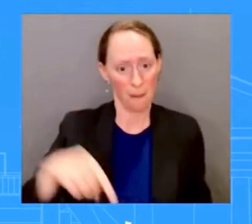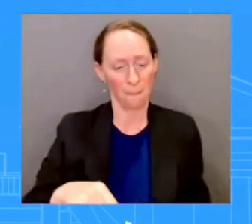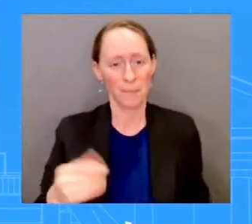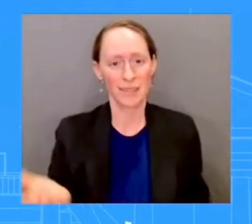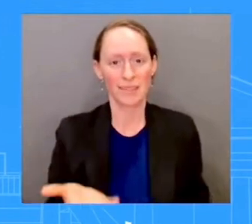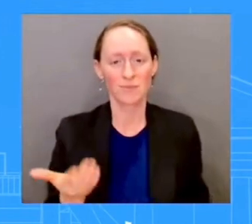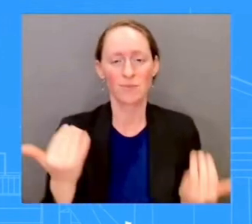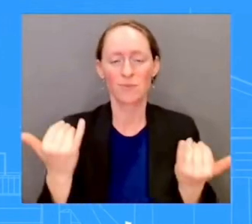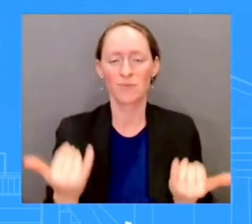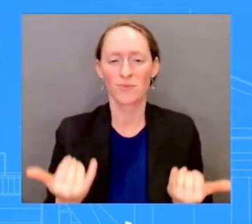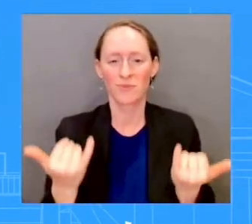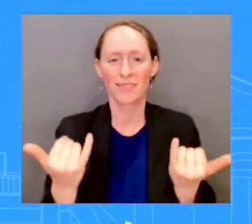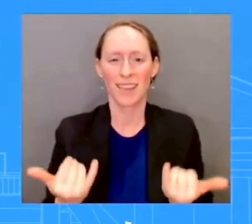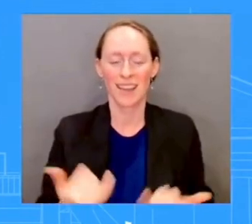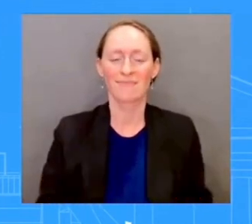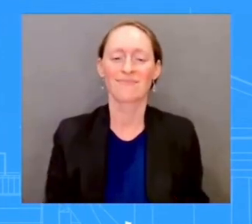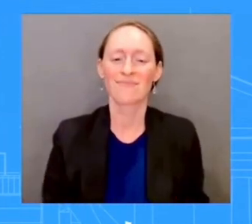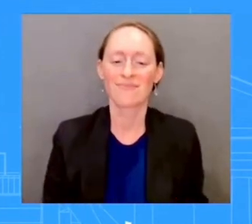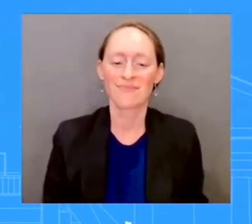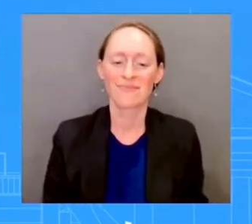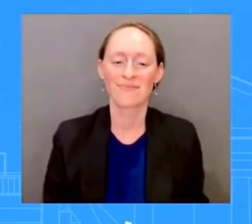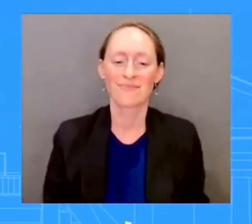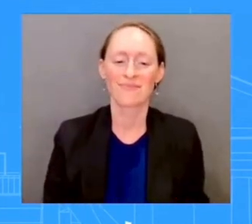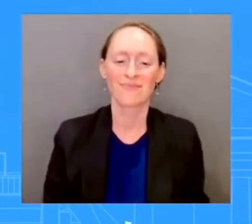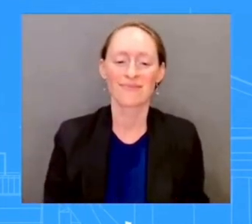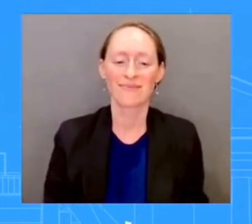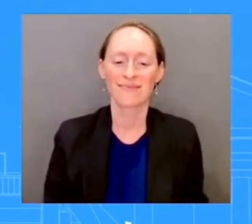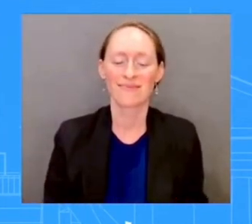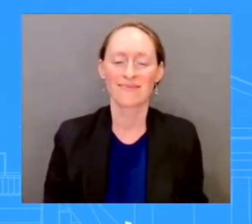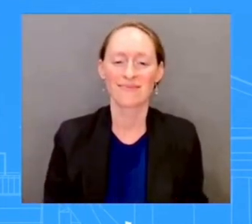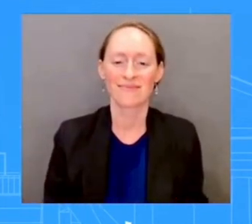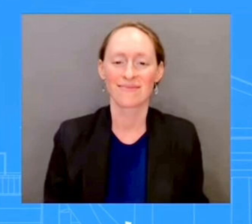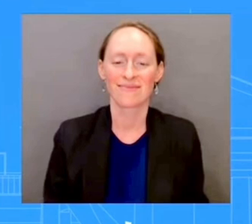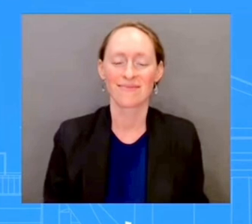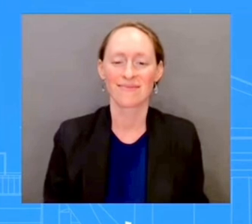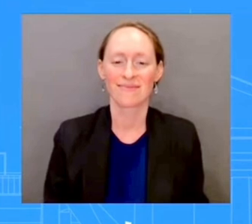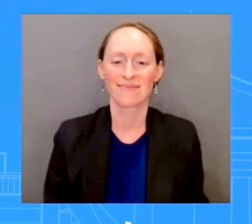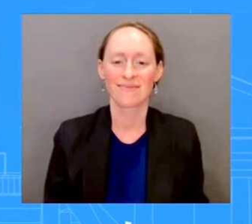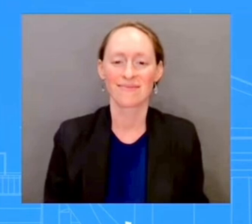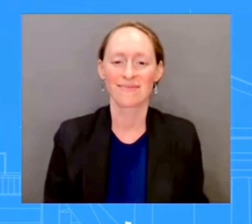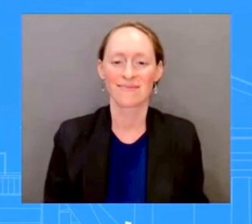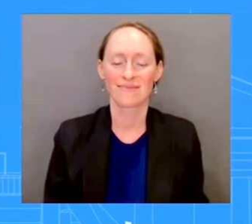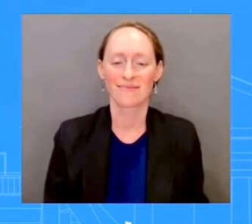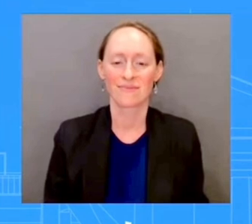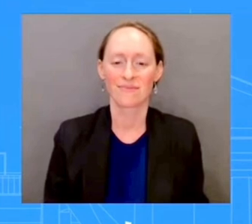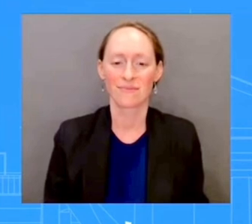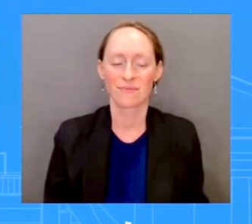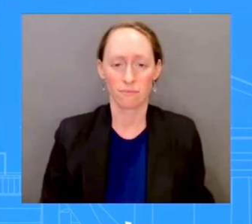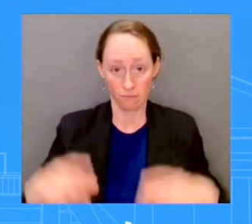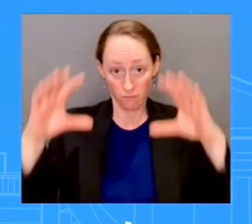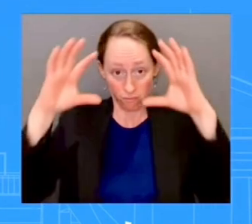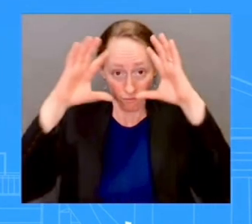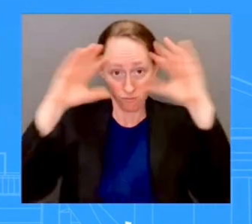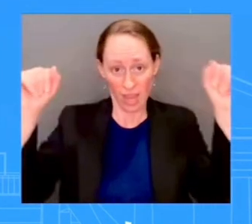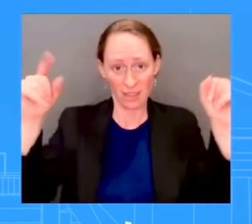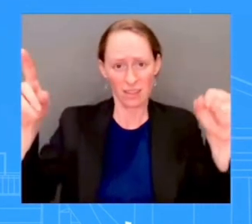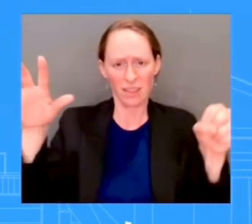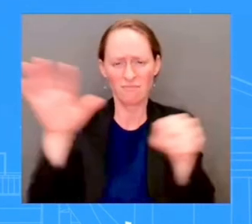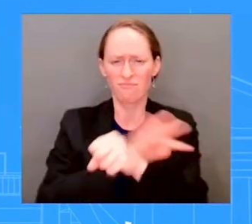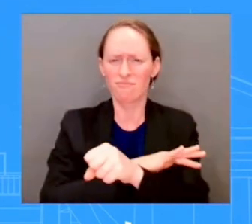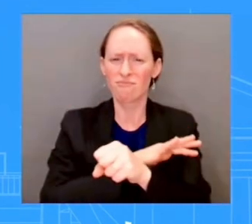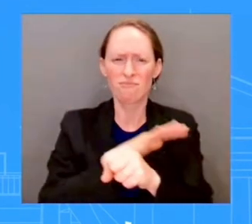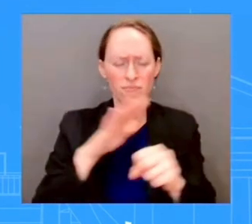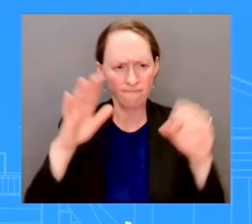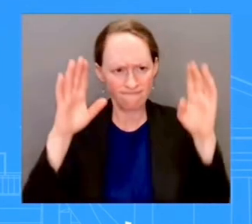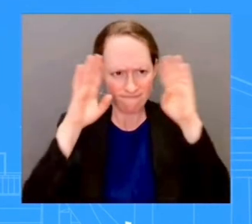Good afternoon. The President is intensely focused on extreme weather that has impacted people across the country, and as you know,